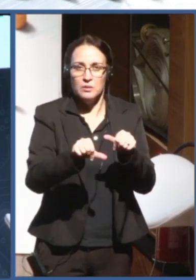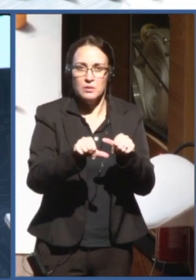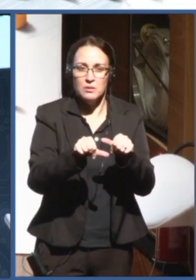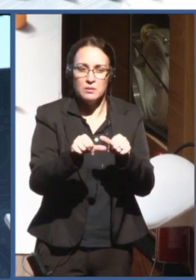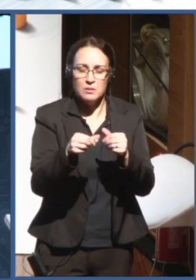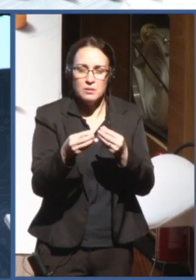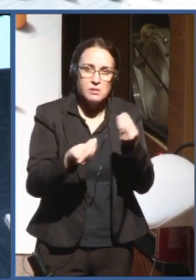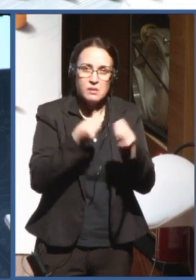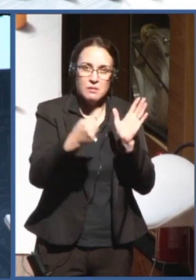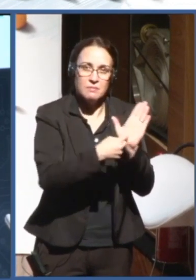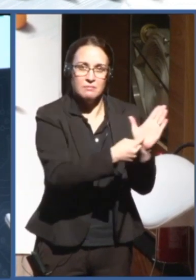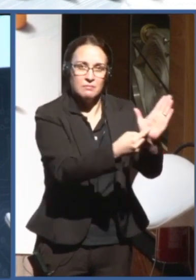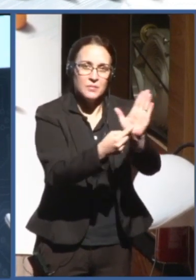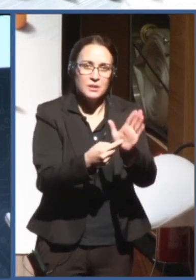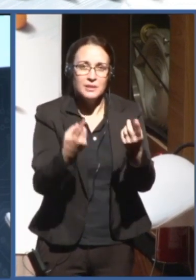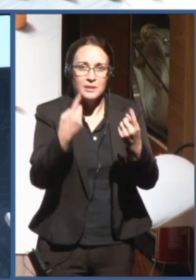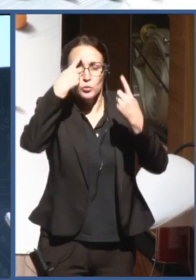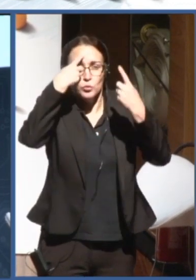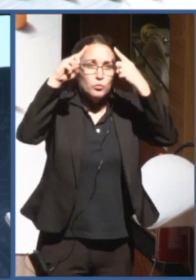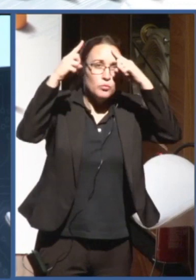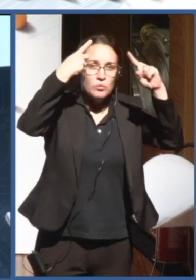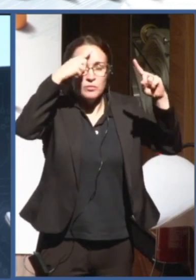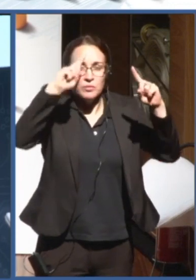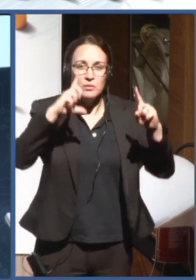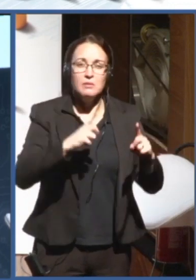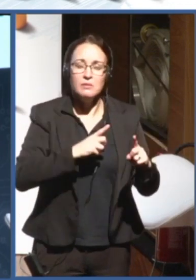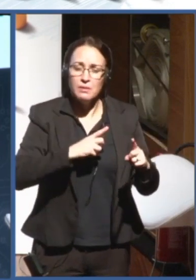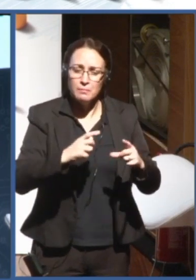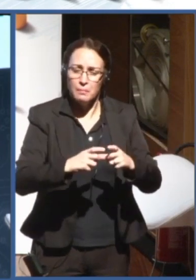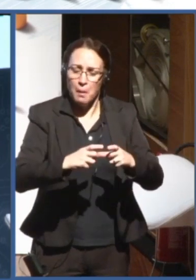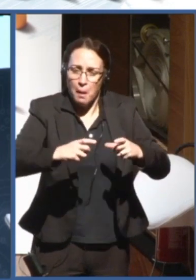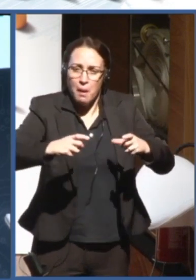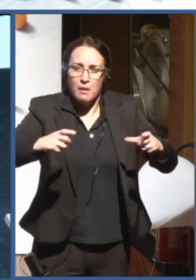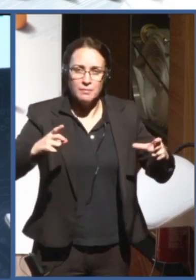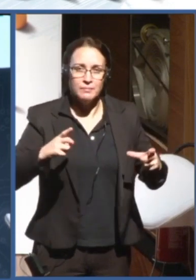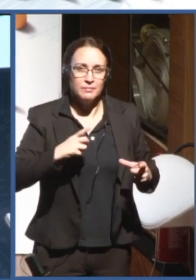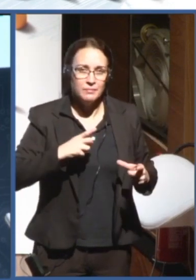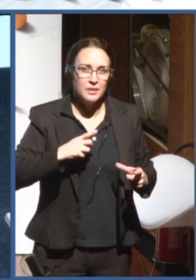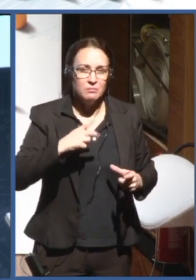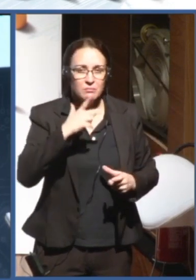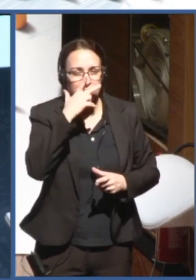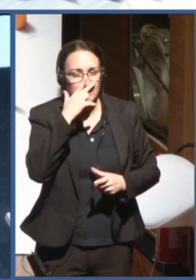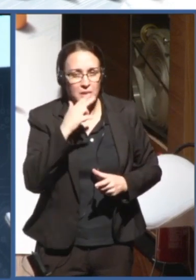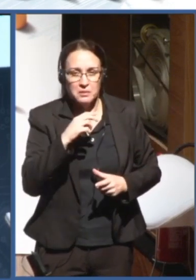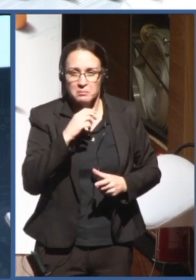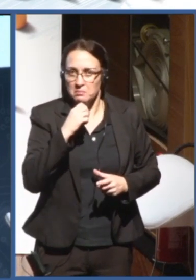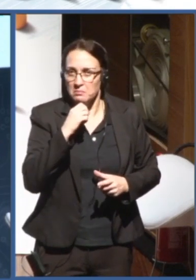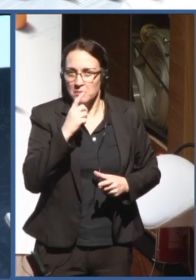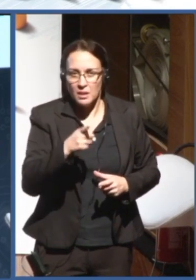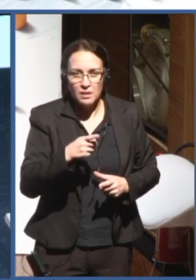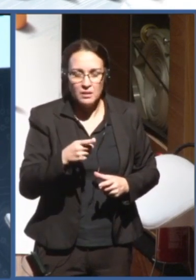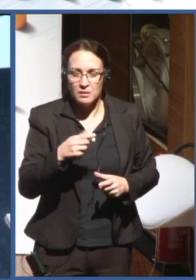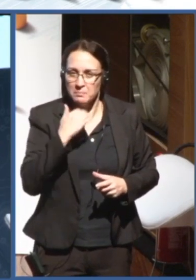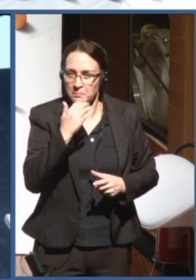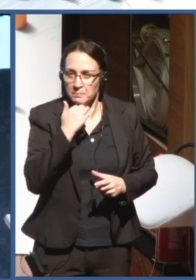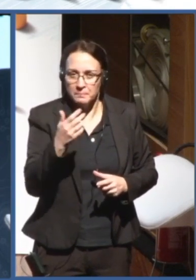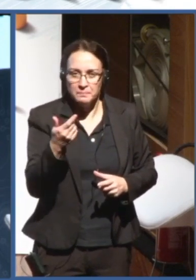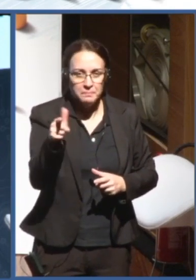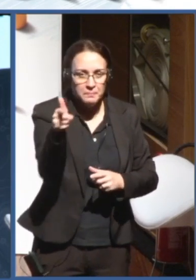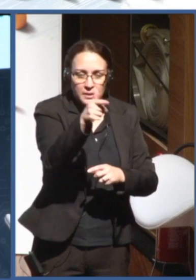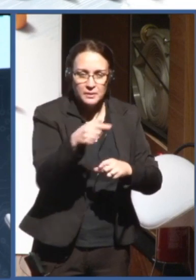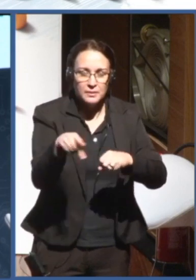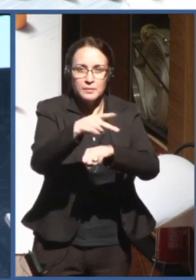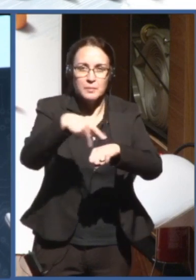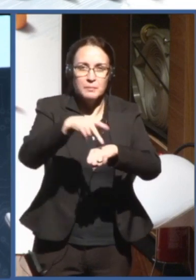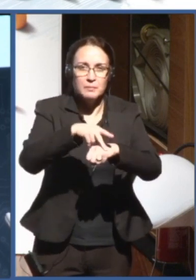that I think no country at this moment has the capacity to predict in a future what are the